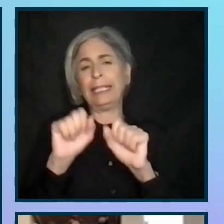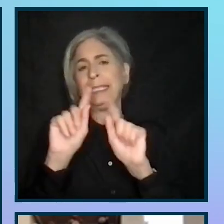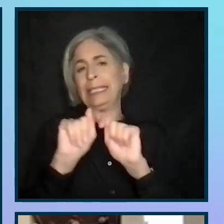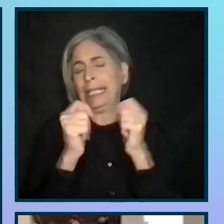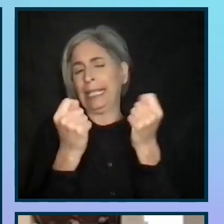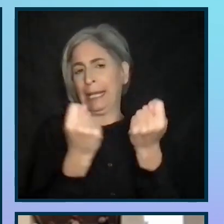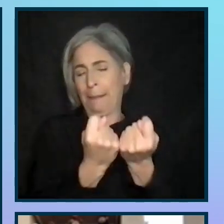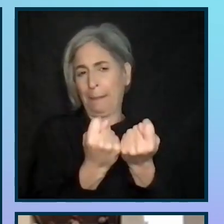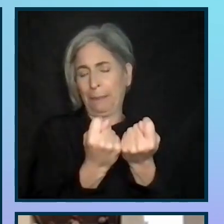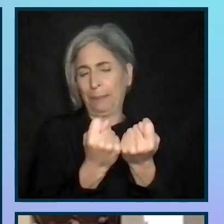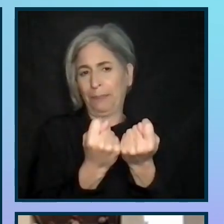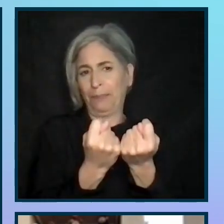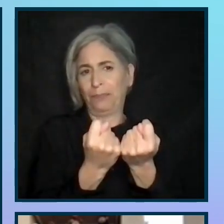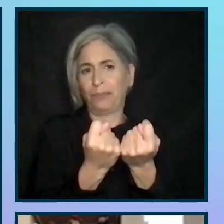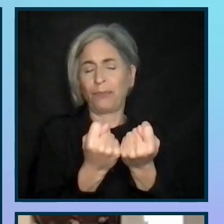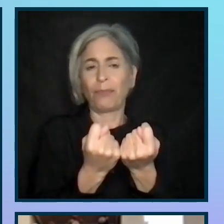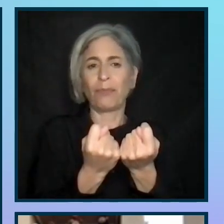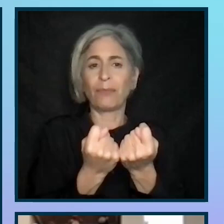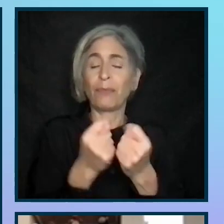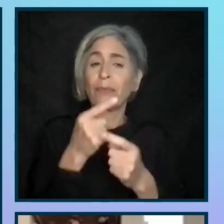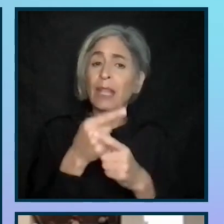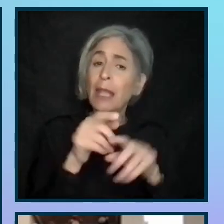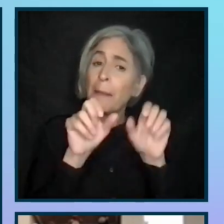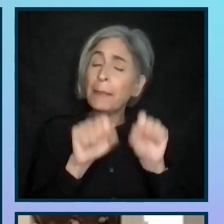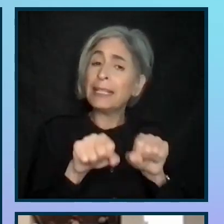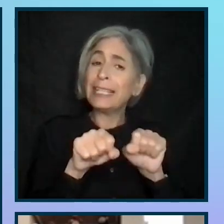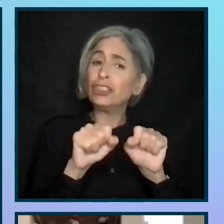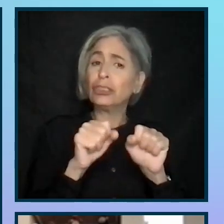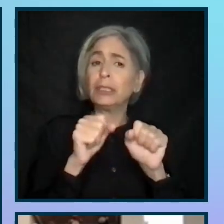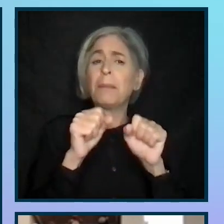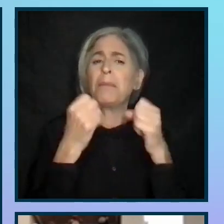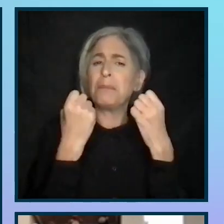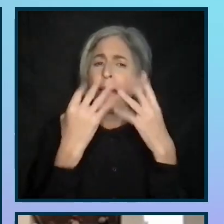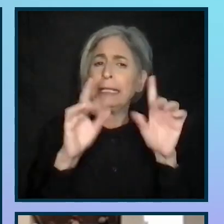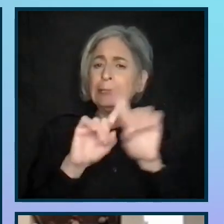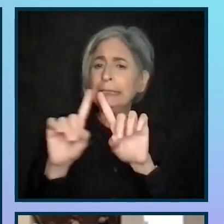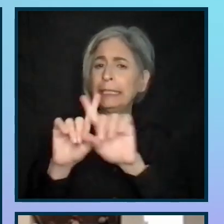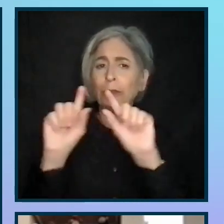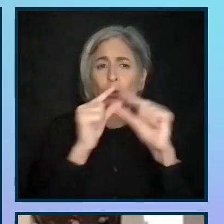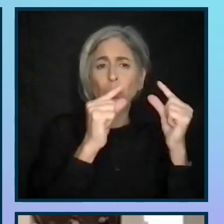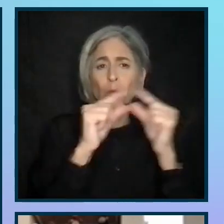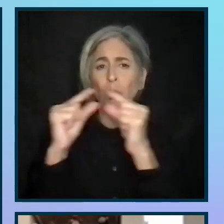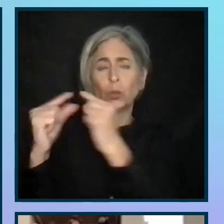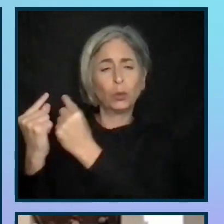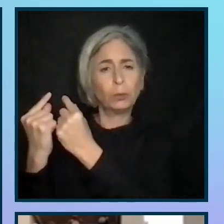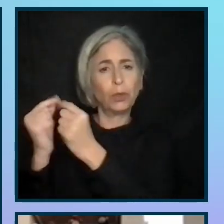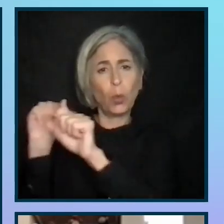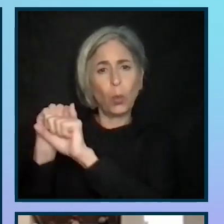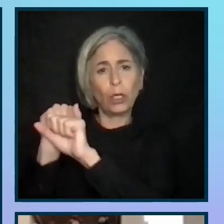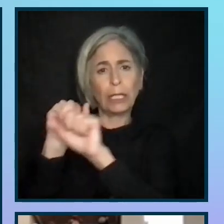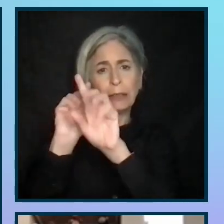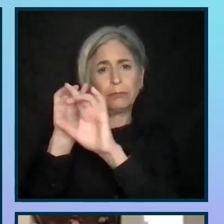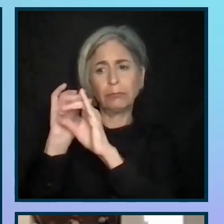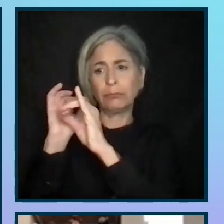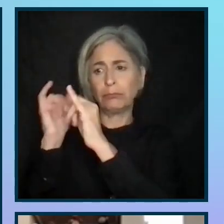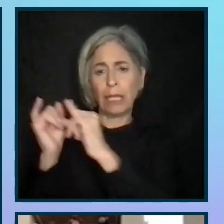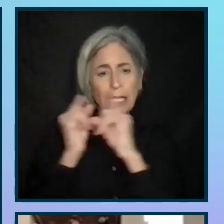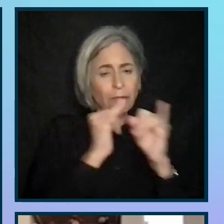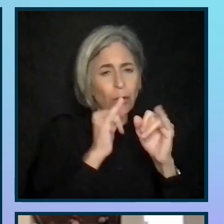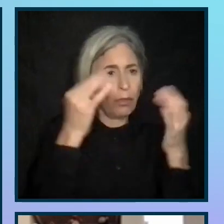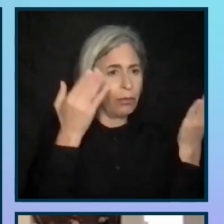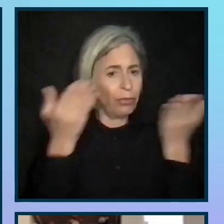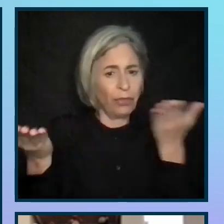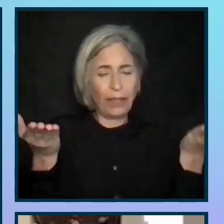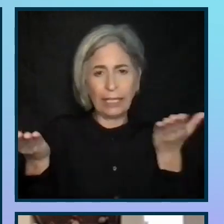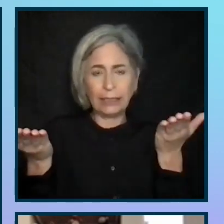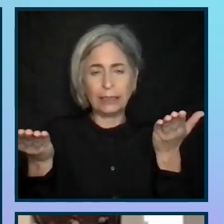a larger company, where there are potentially multiple groups of developers working on their own different things, there might still